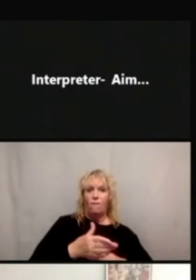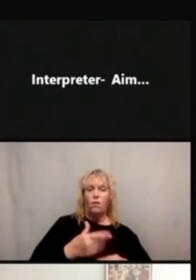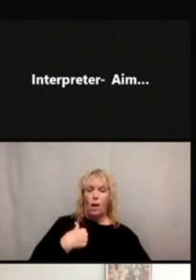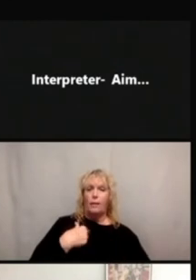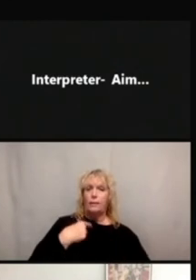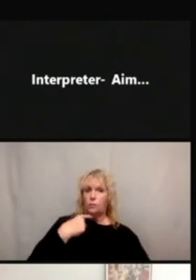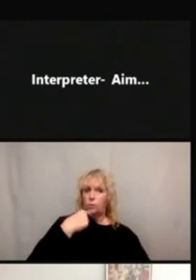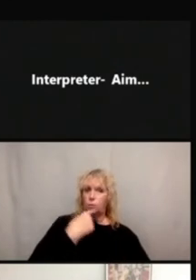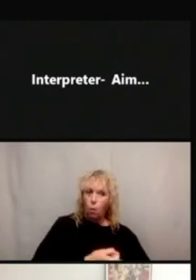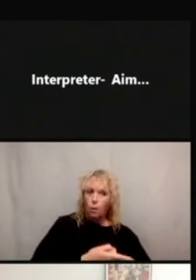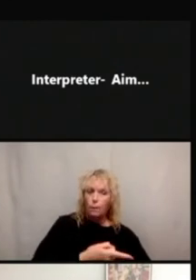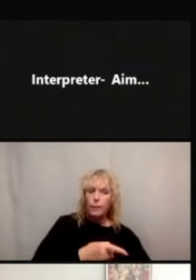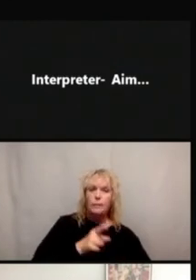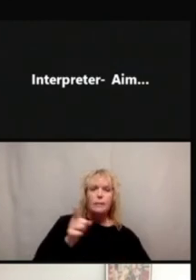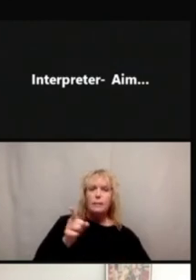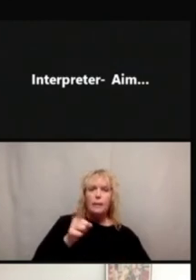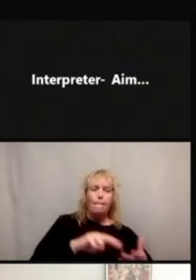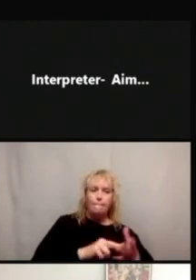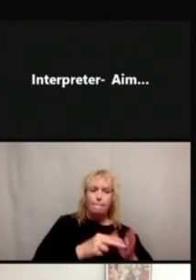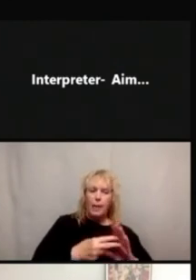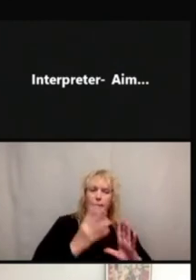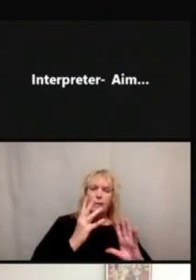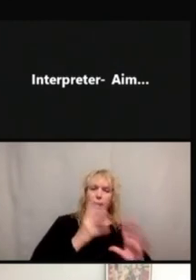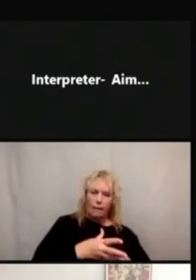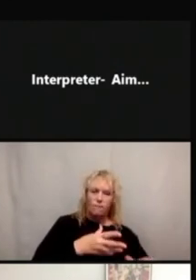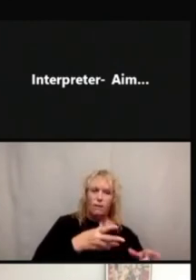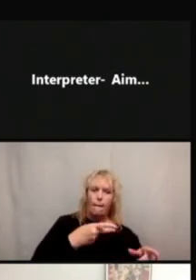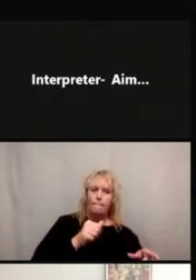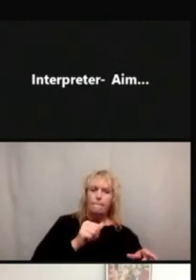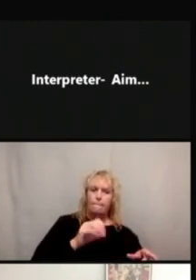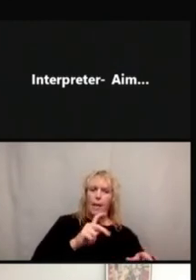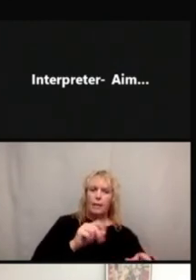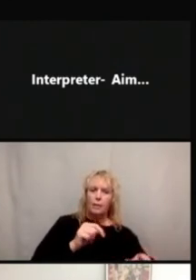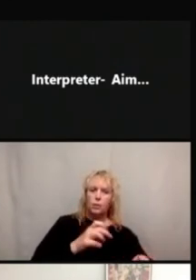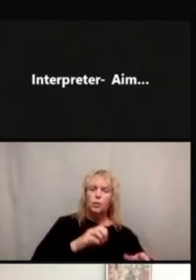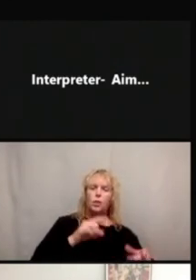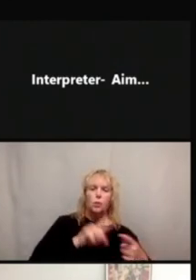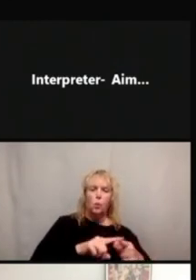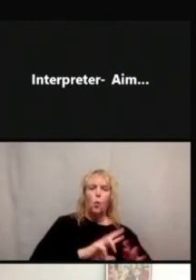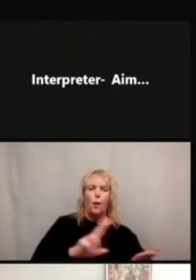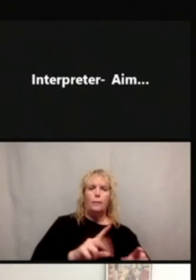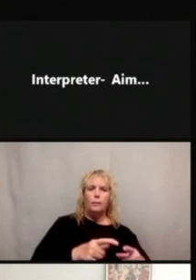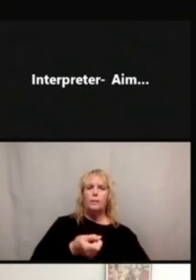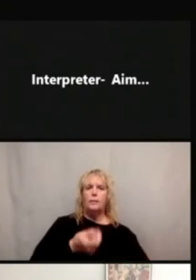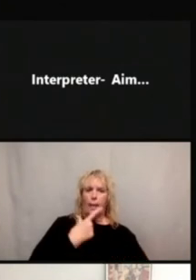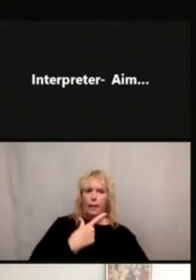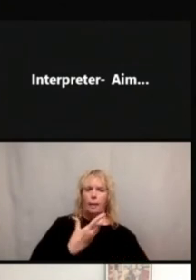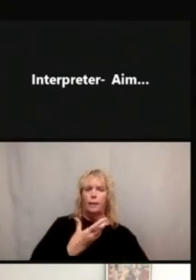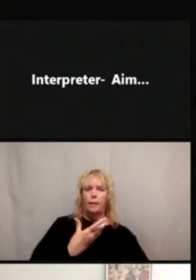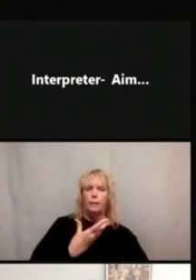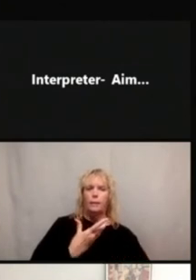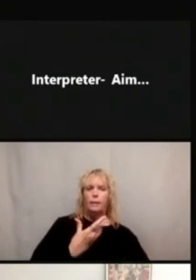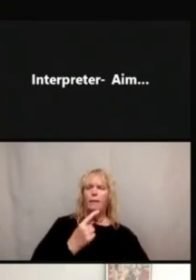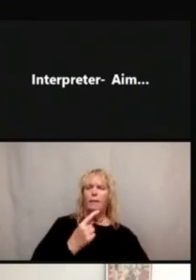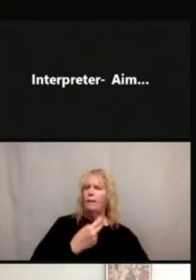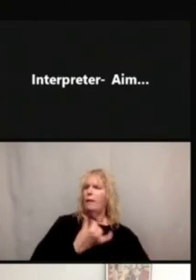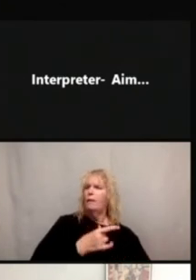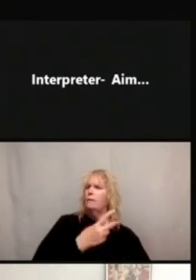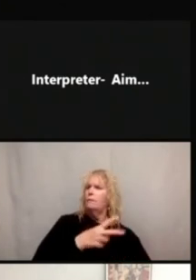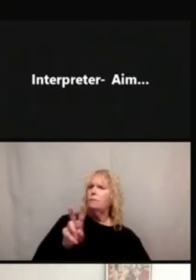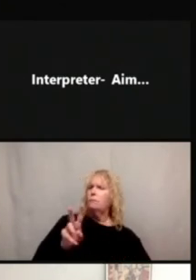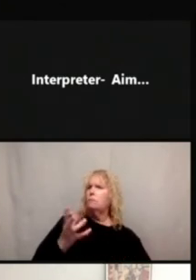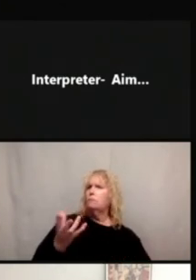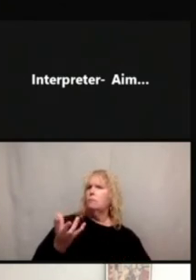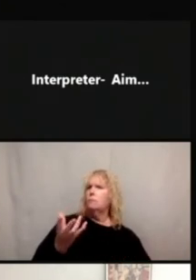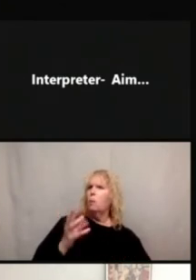hey, this means keep pills in packaging until you're ready to take it. We're also wondering about why.